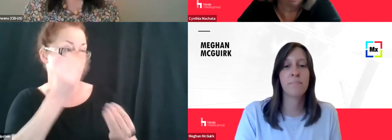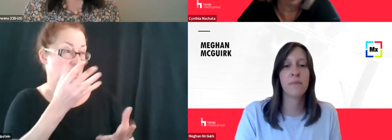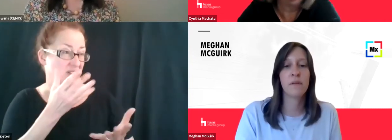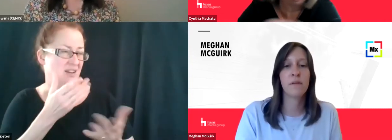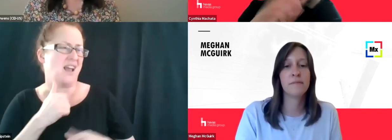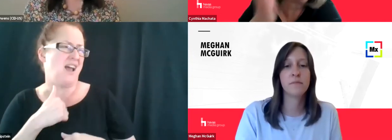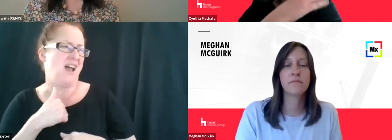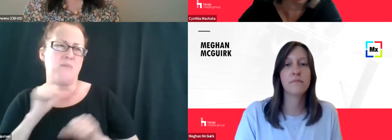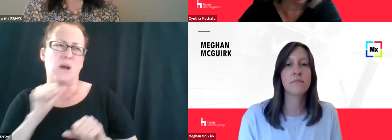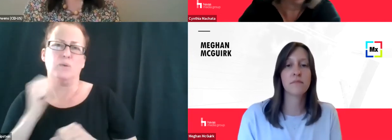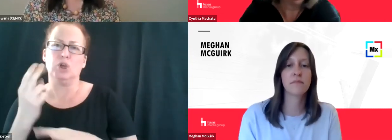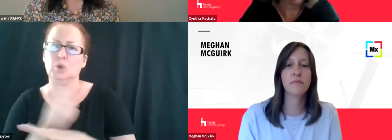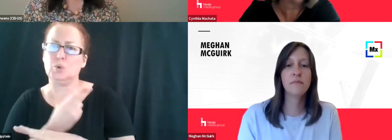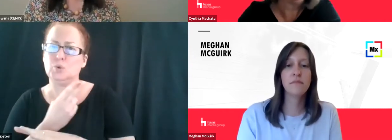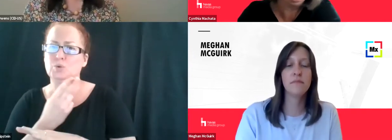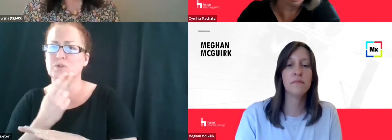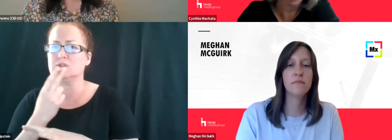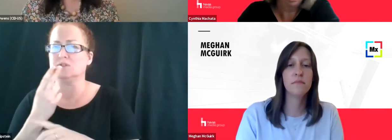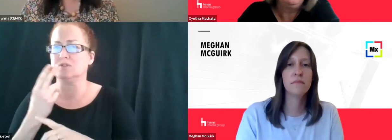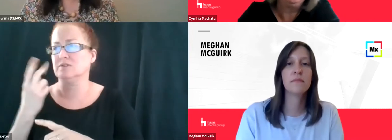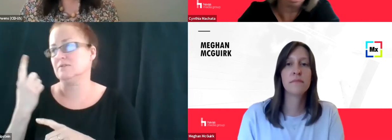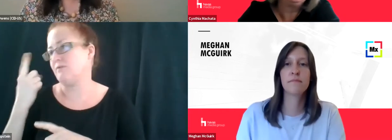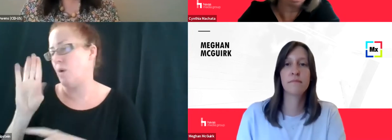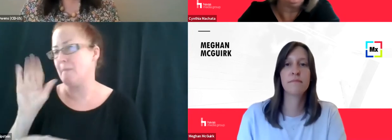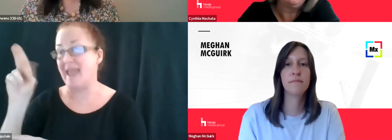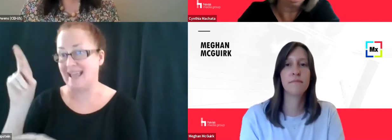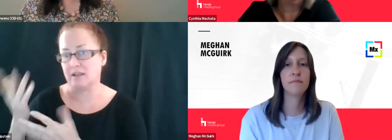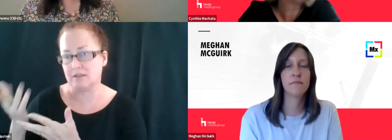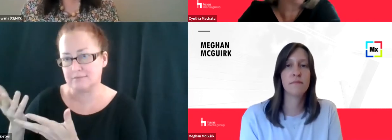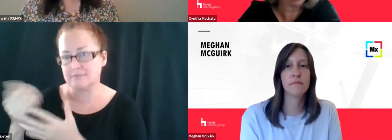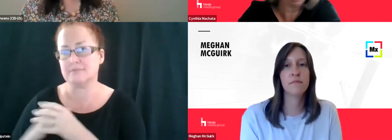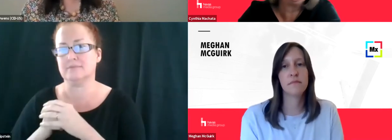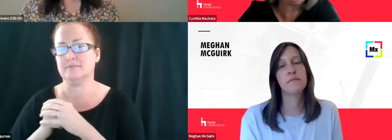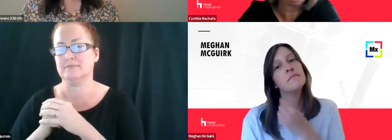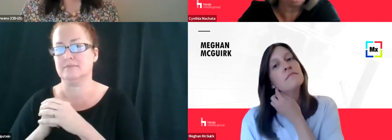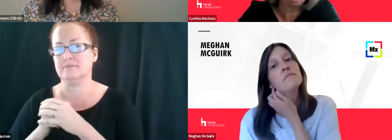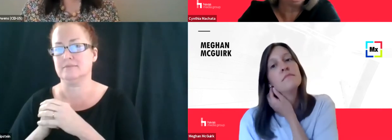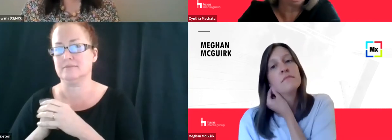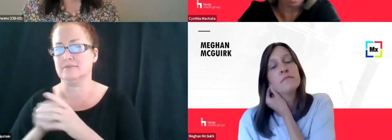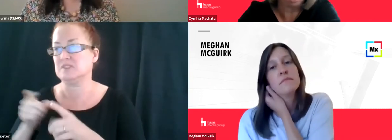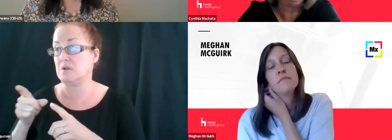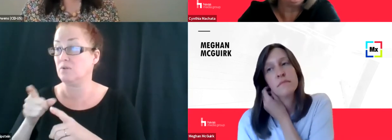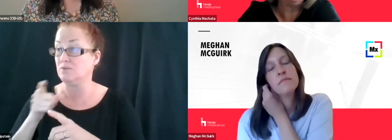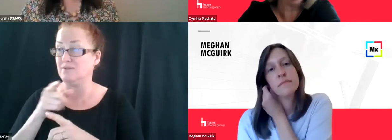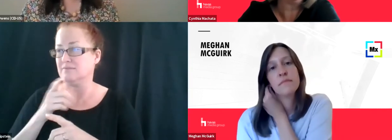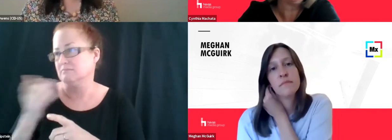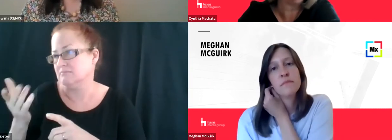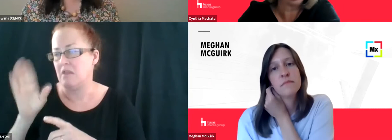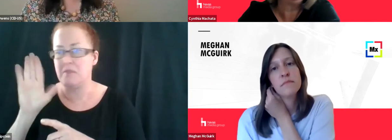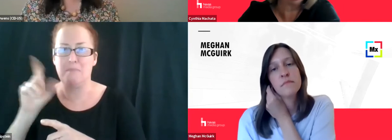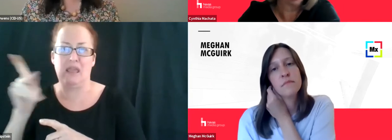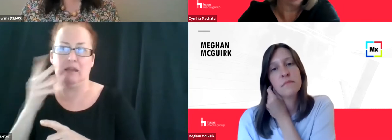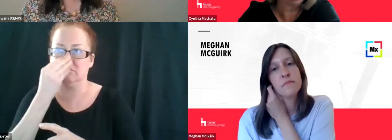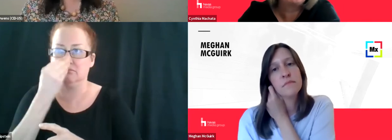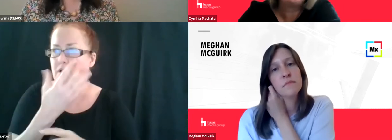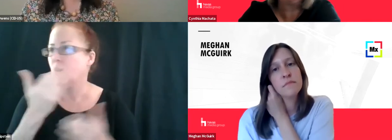were working on, um, I work on a, uh, also on a bank and that's not a data set that they would use. Um, they would probably